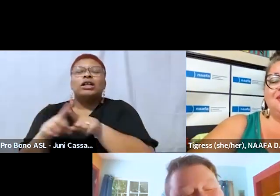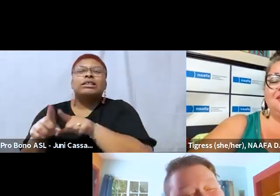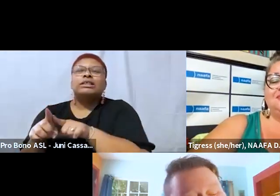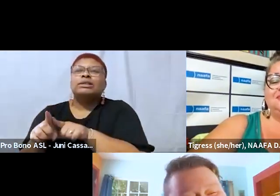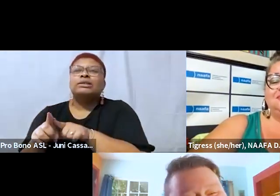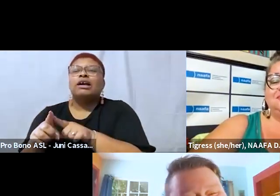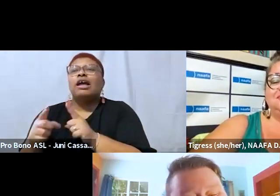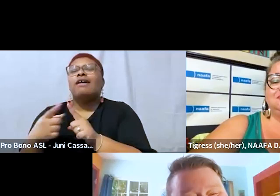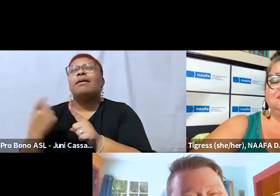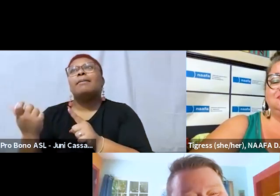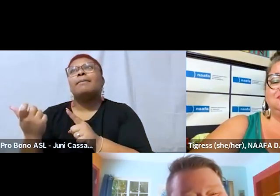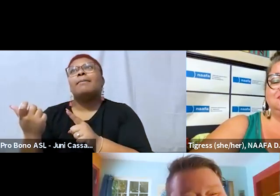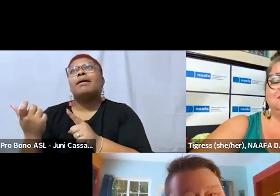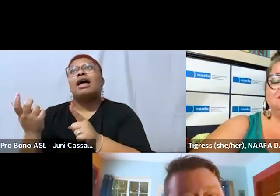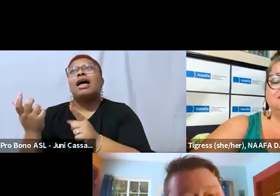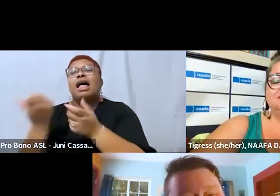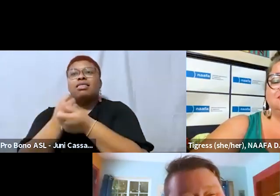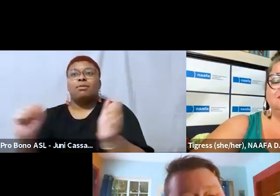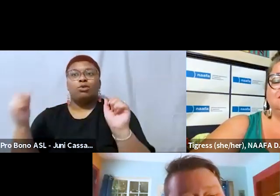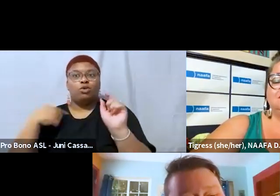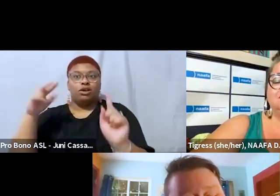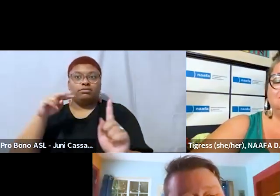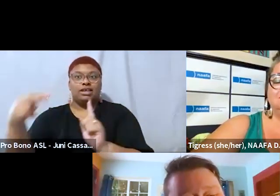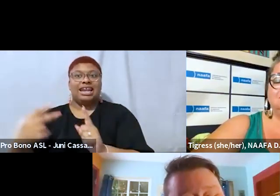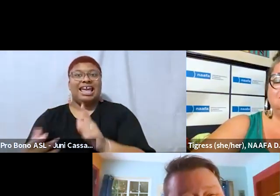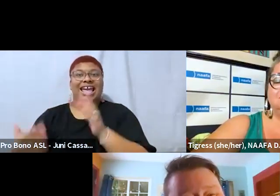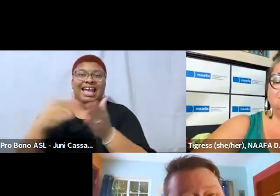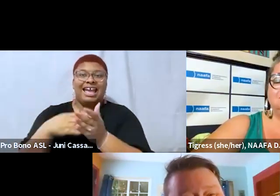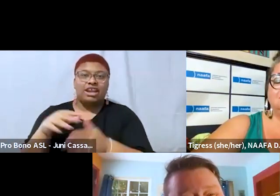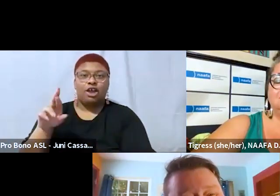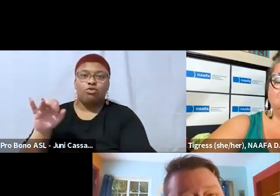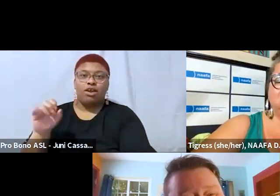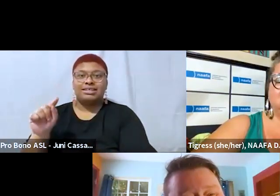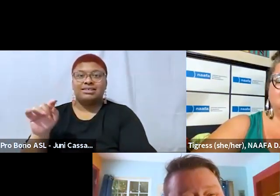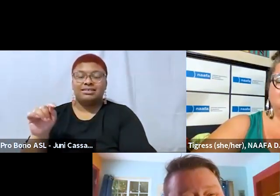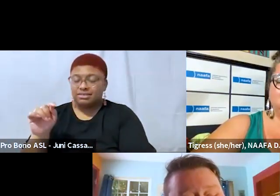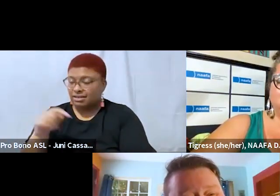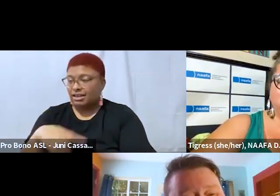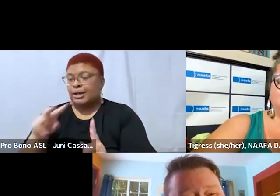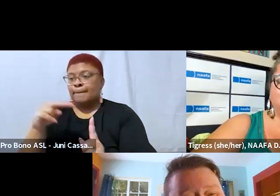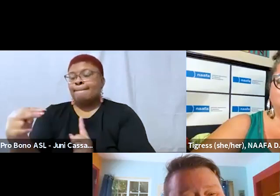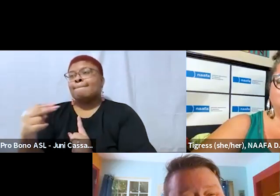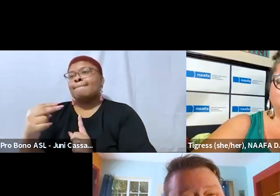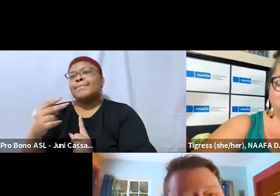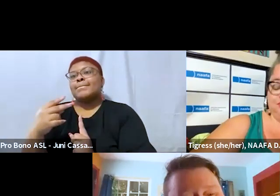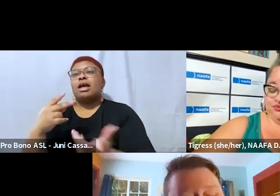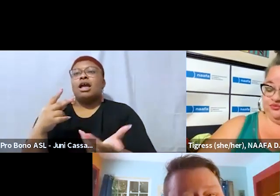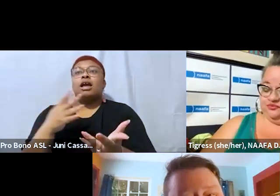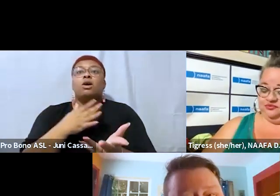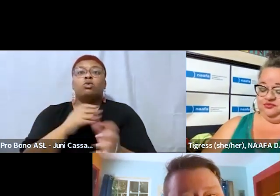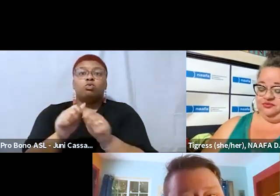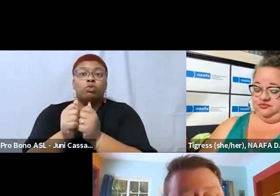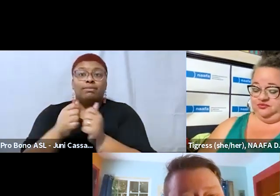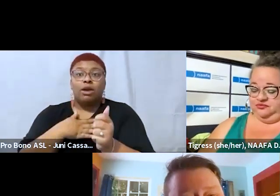from um liberatory standpoint and from an anti-racist standpoint i realized and even from like my with my work at uh